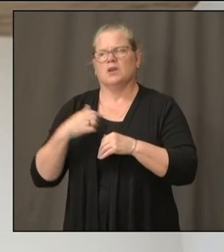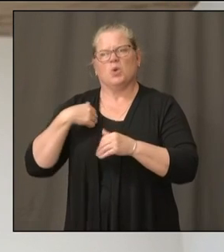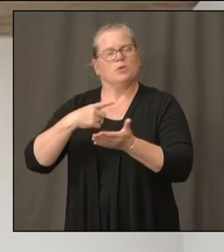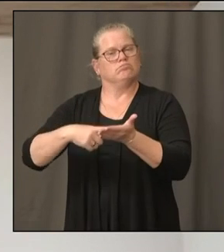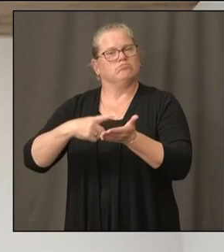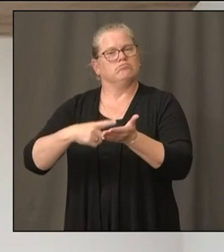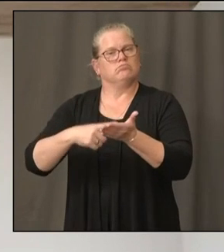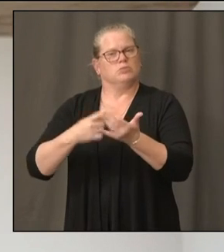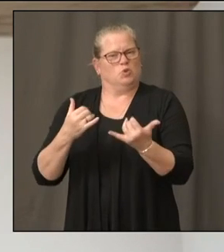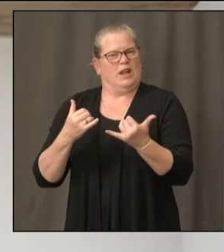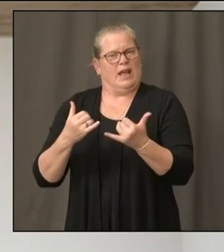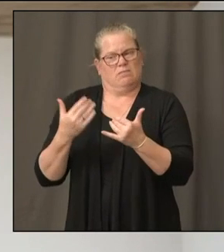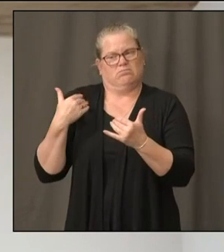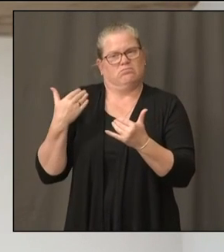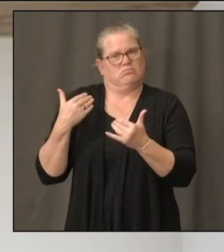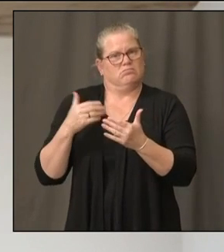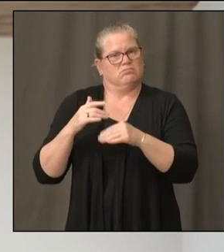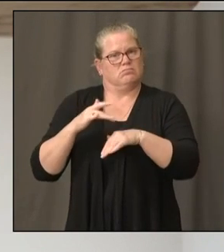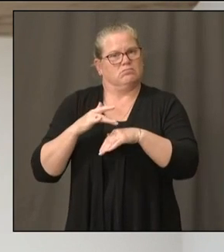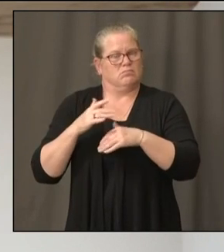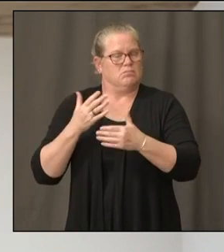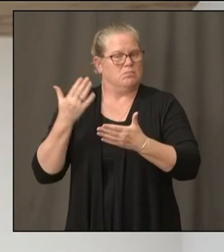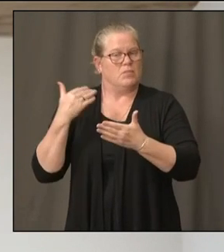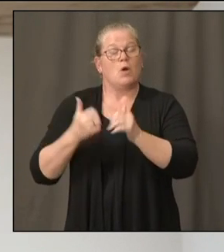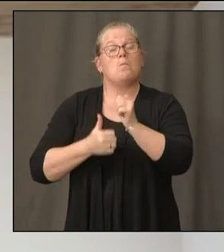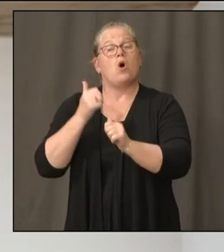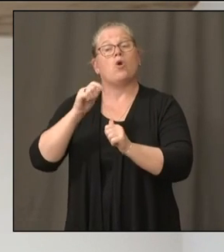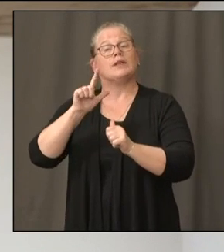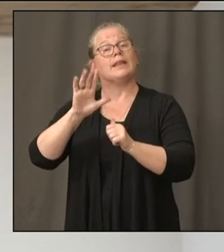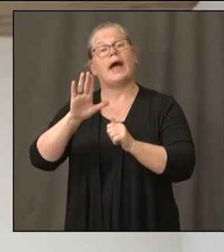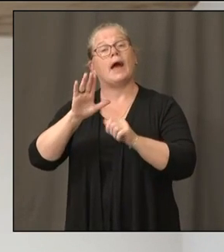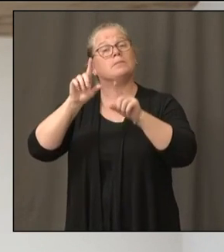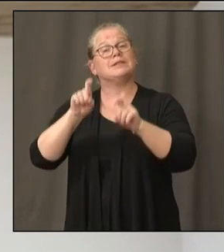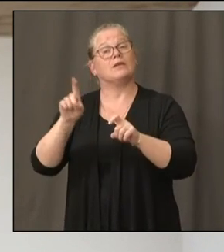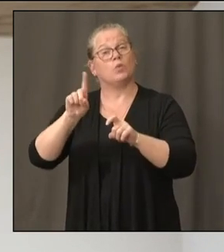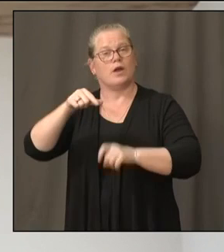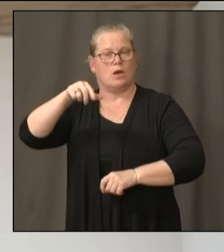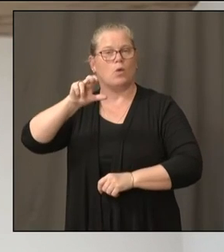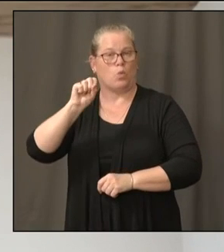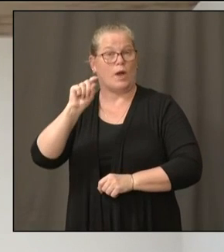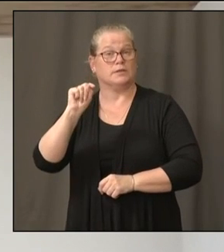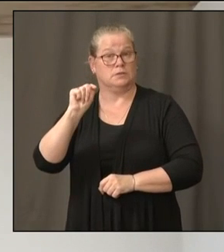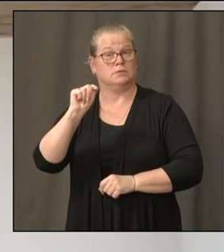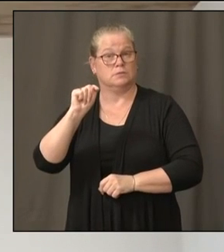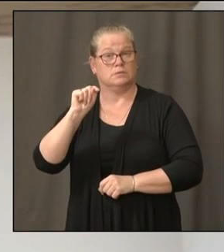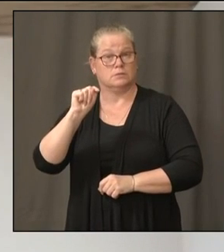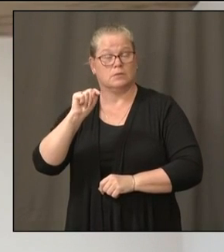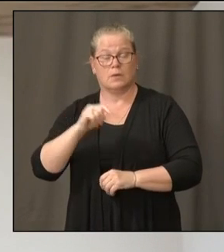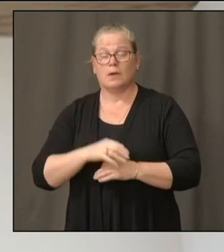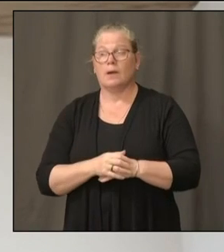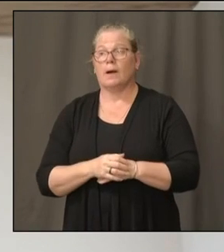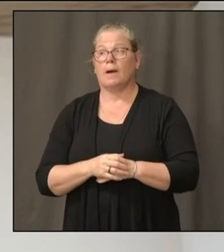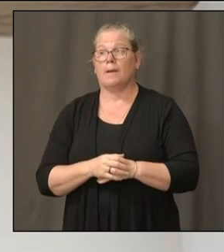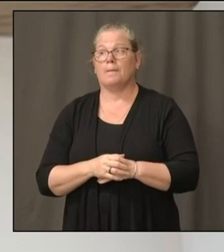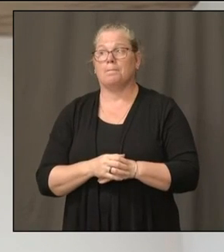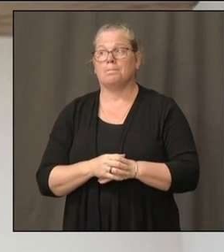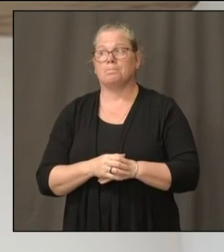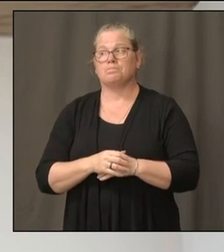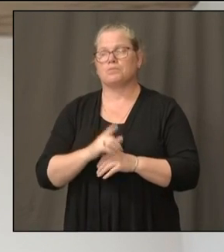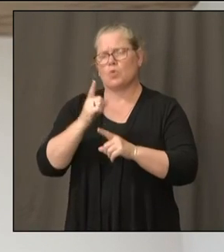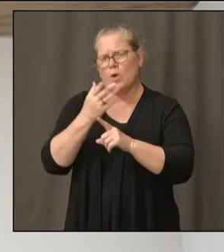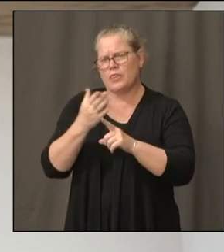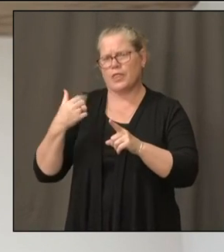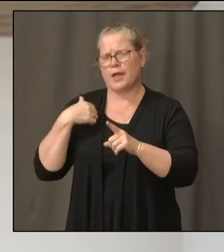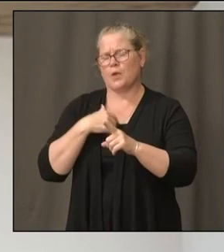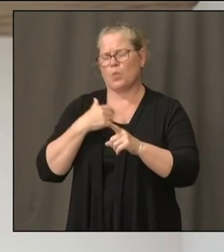the results, receive is our request. And one of the things that we're in the process of doing is trying to shift